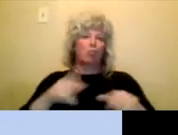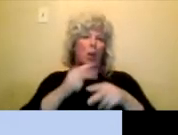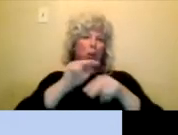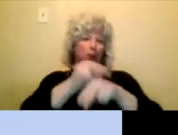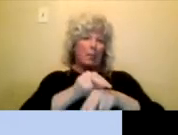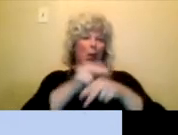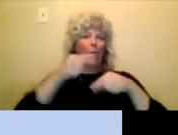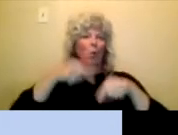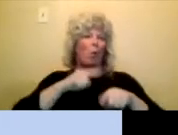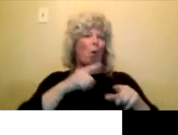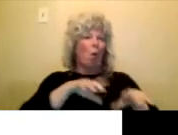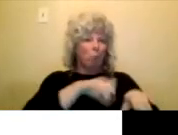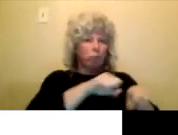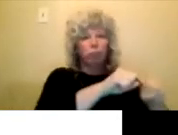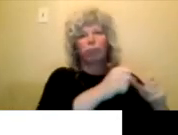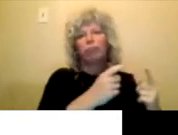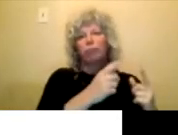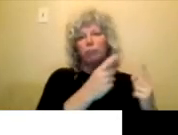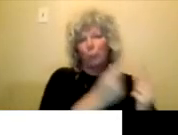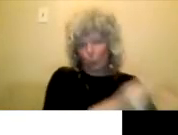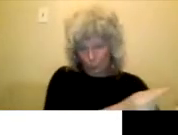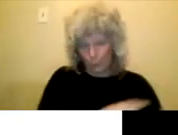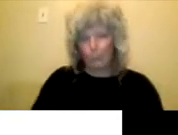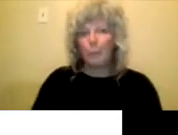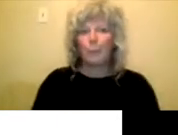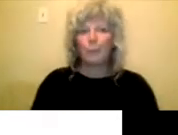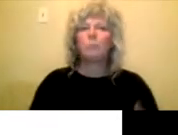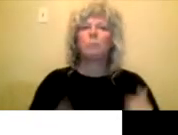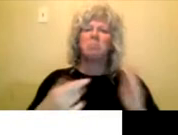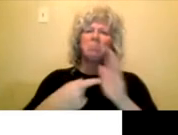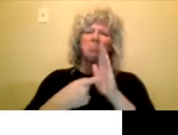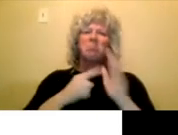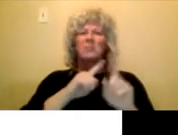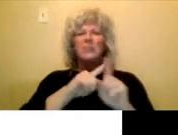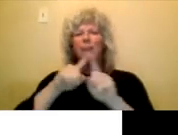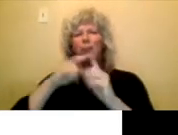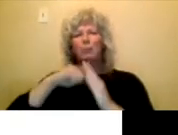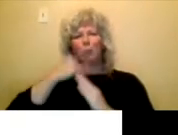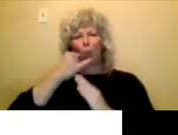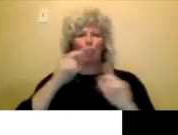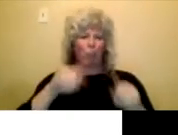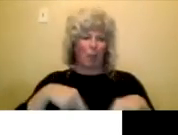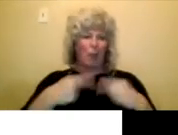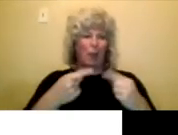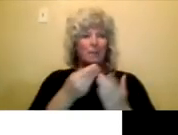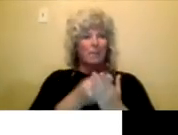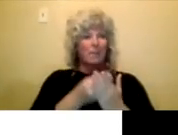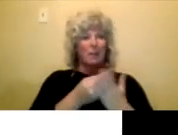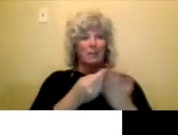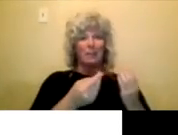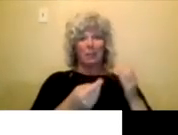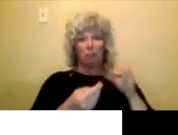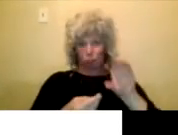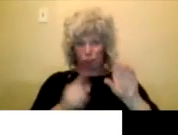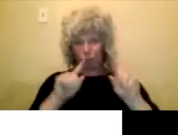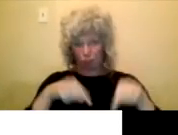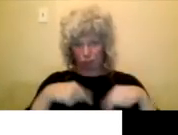And so the kinds of projects that have been funded by this program are